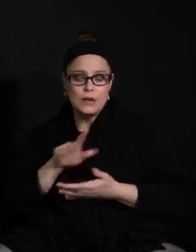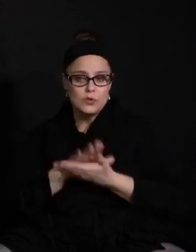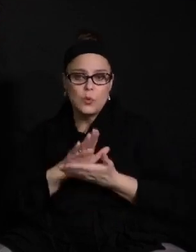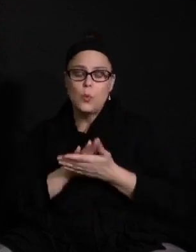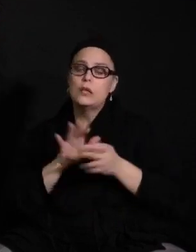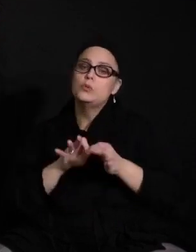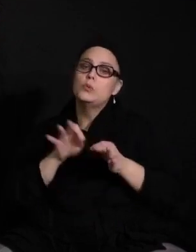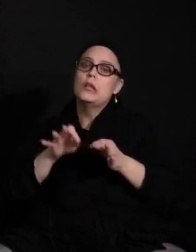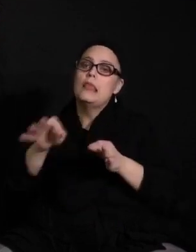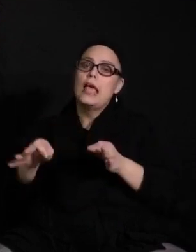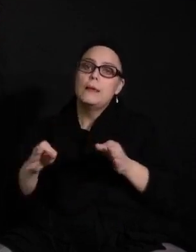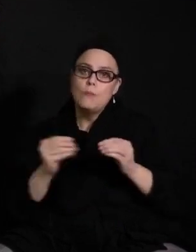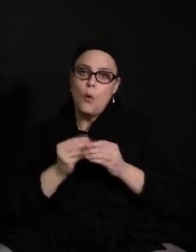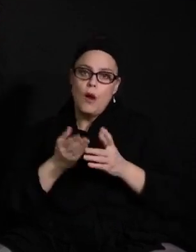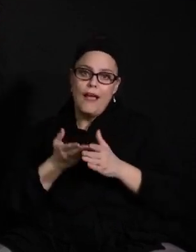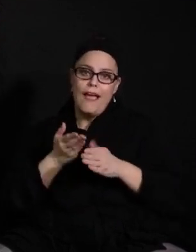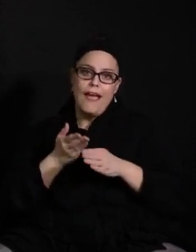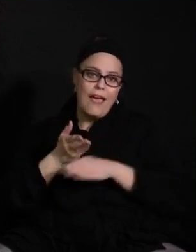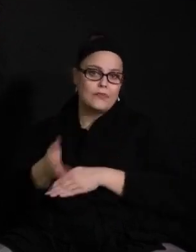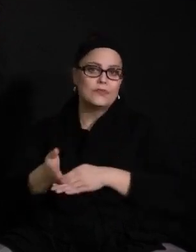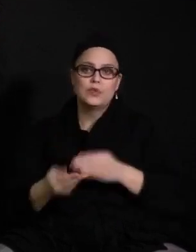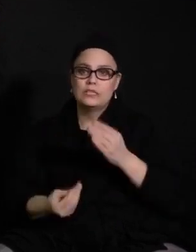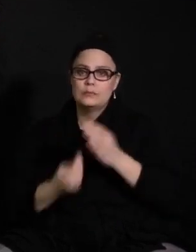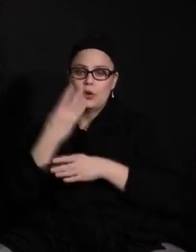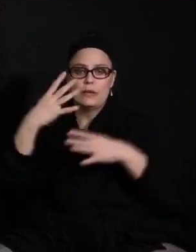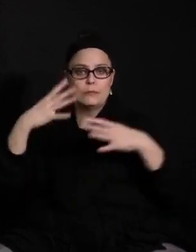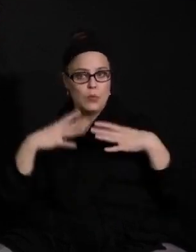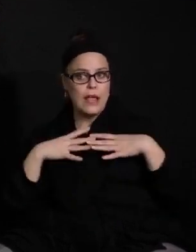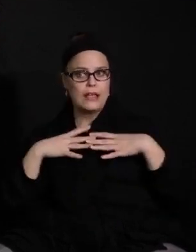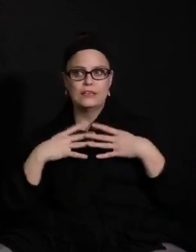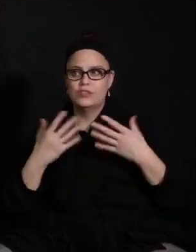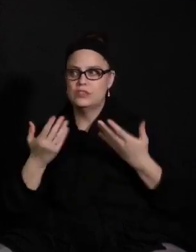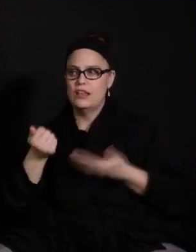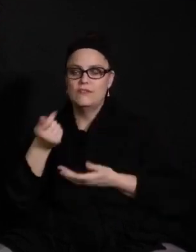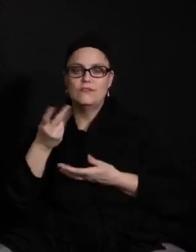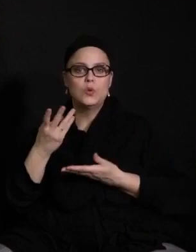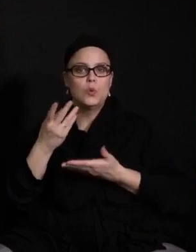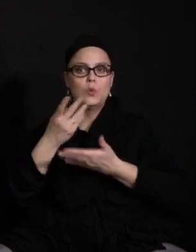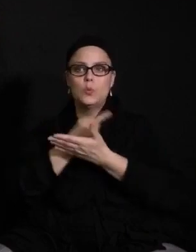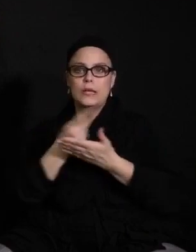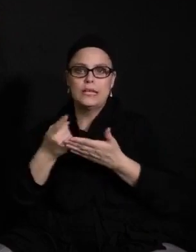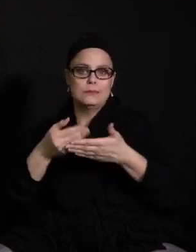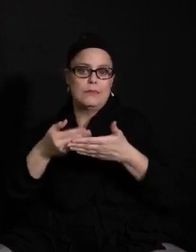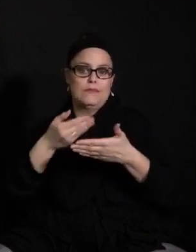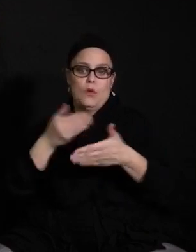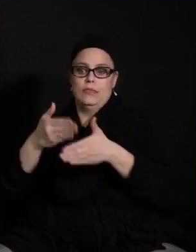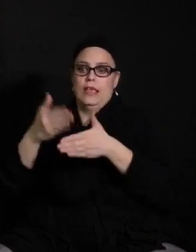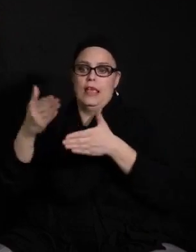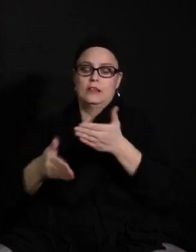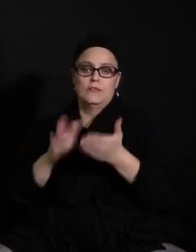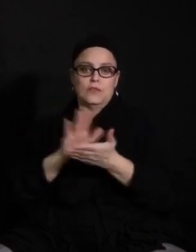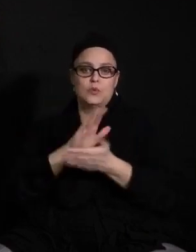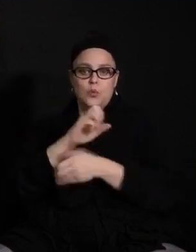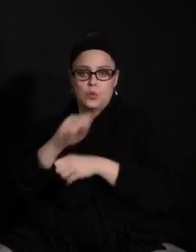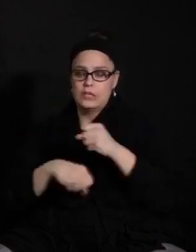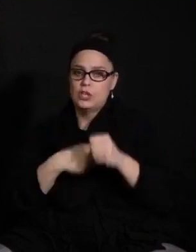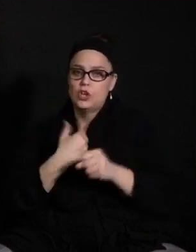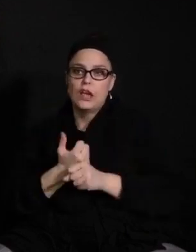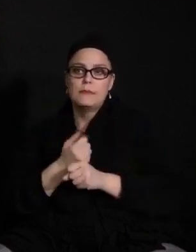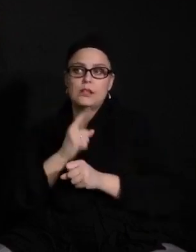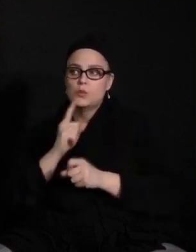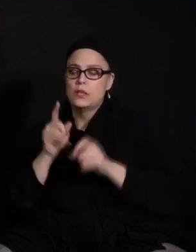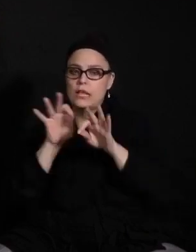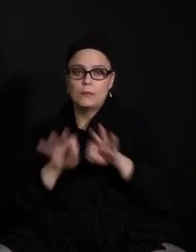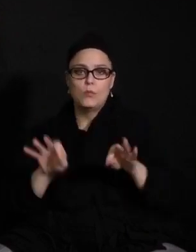spring break, you know, leaves us just a few weeks before the end of the school year. It's very important to me that our students get